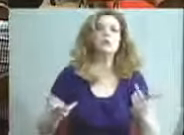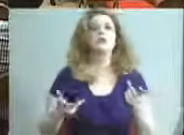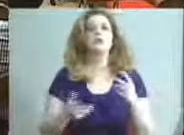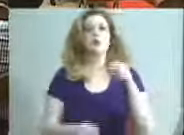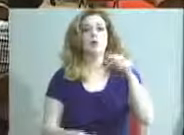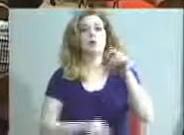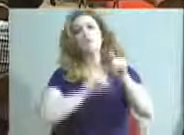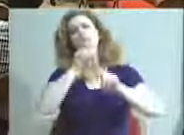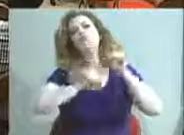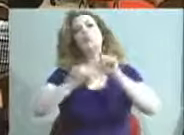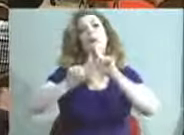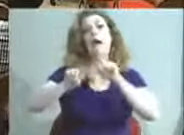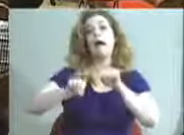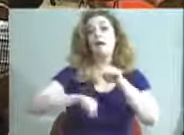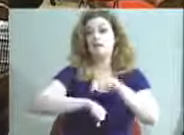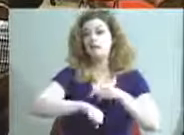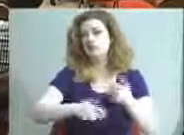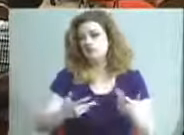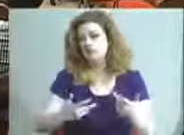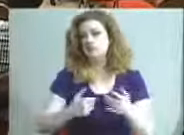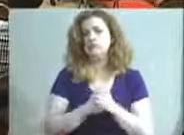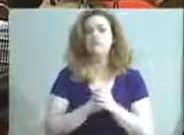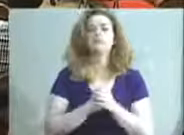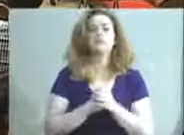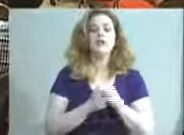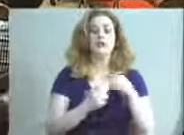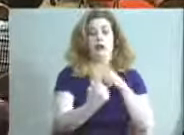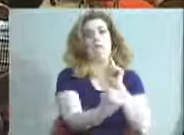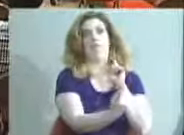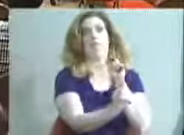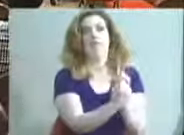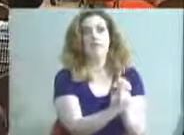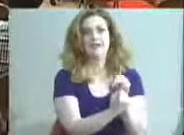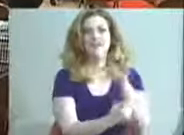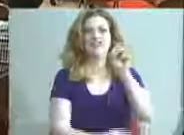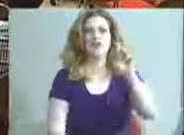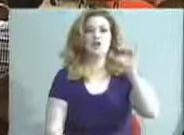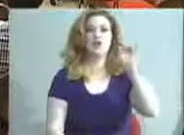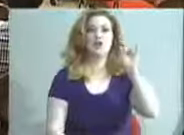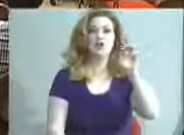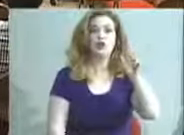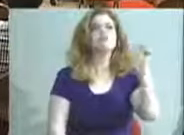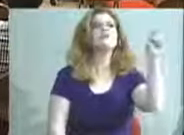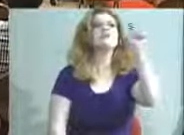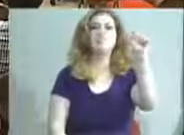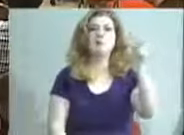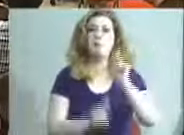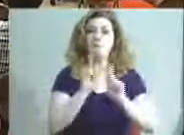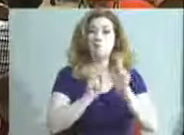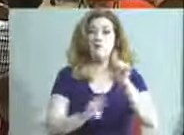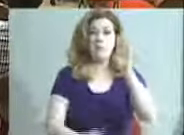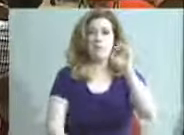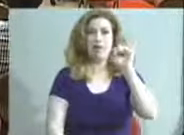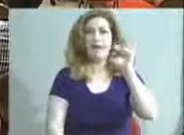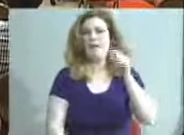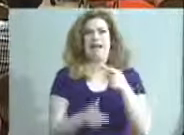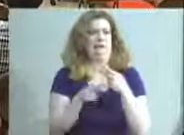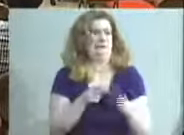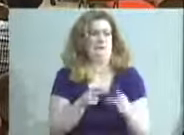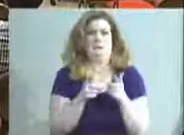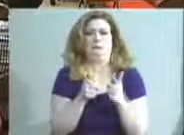Q&A session. So I ran up to Dr. Cooter and some of the other folks from Bellarmine and got my really quick